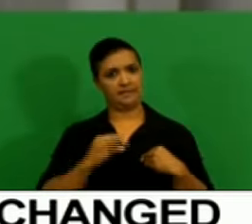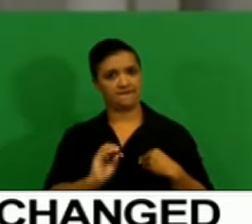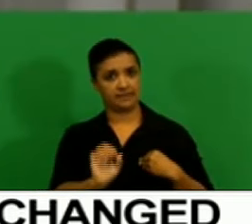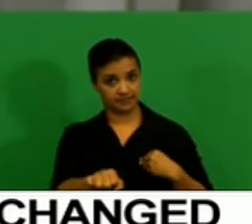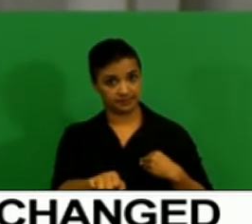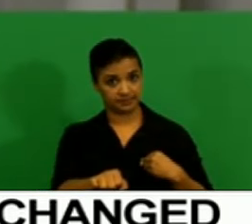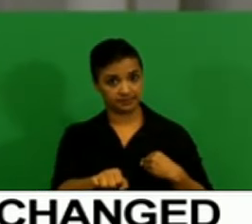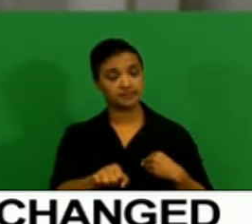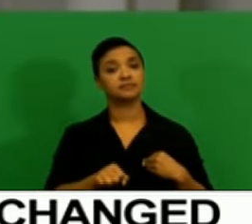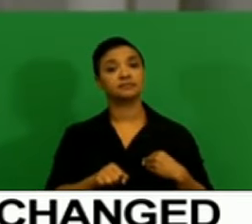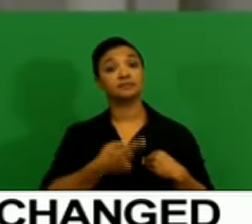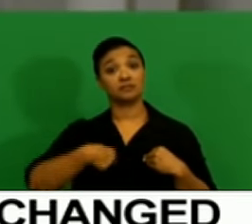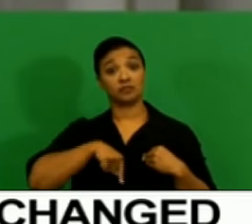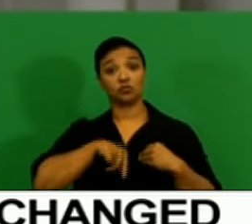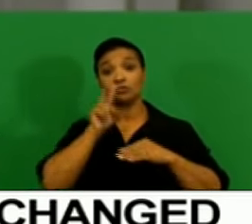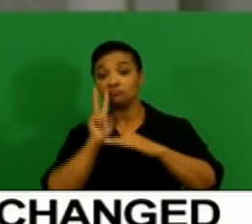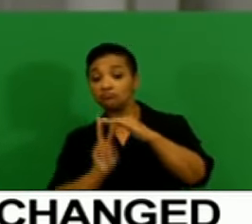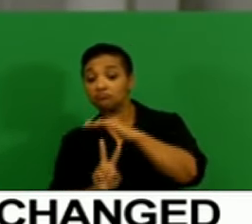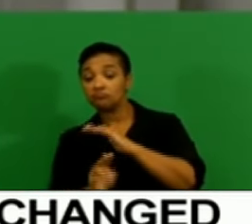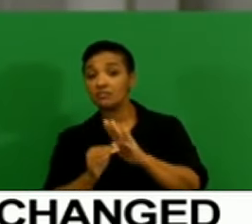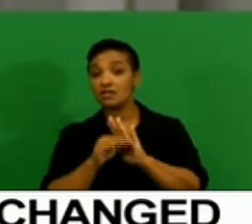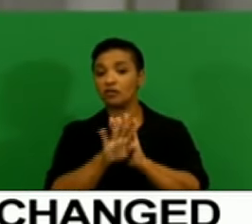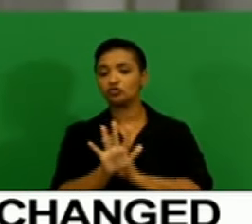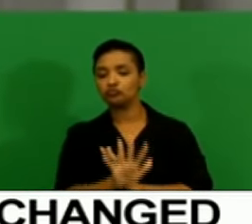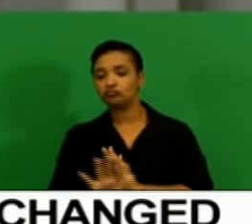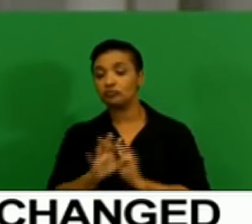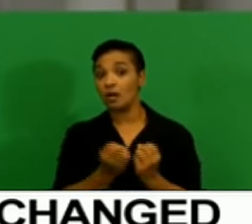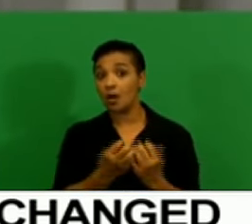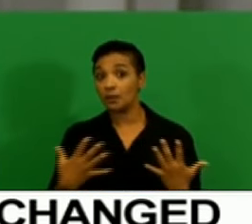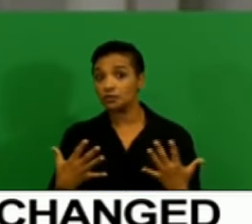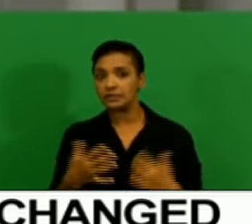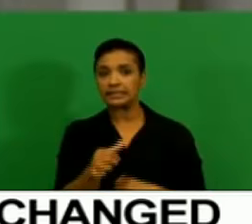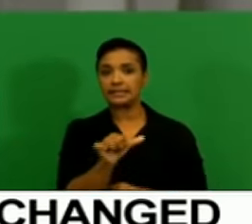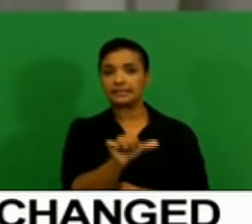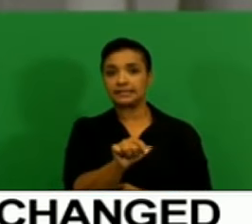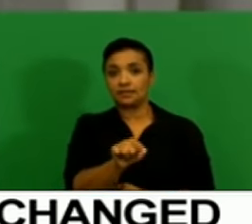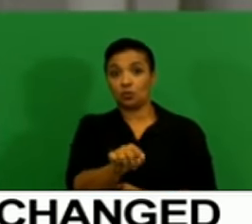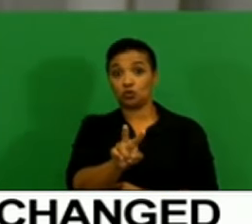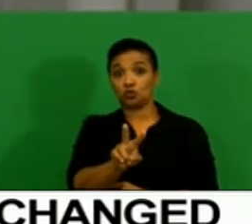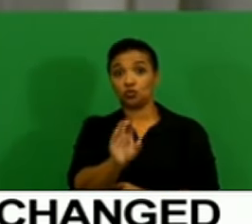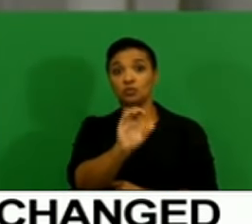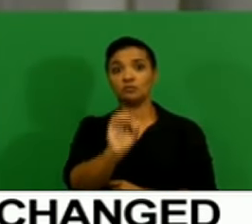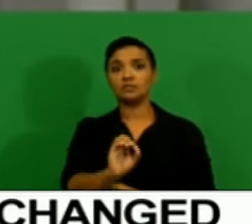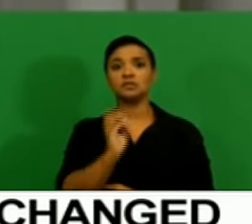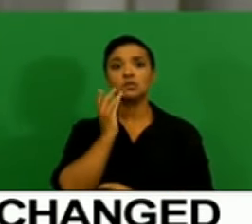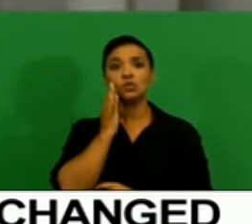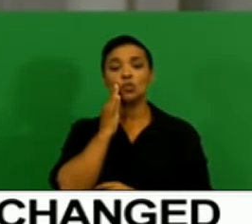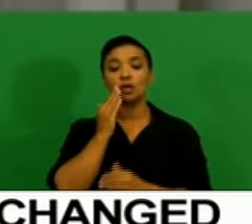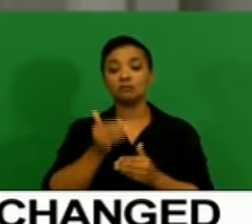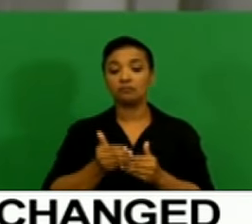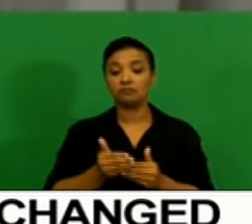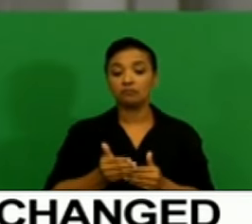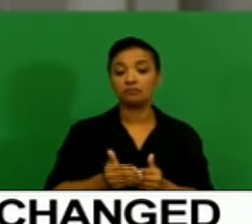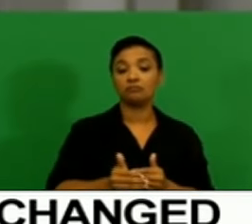We are forecasting inflation to average 6.2% in the new year,